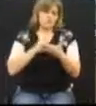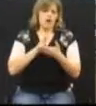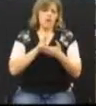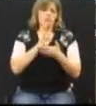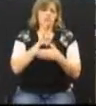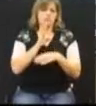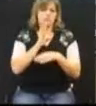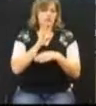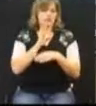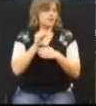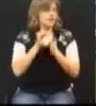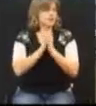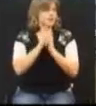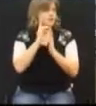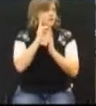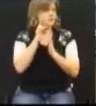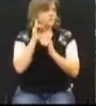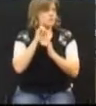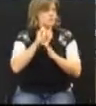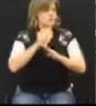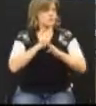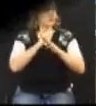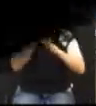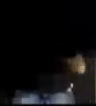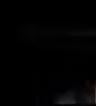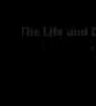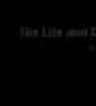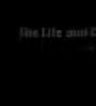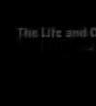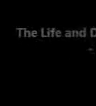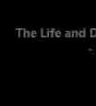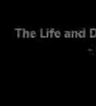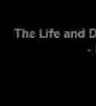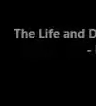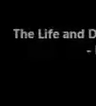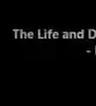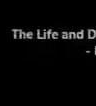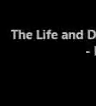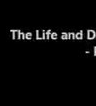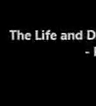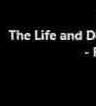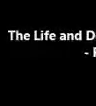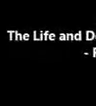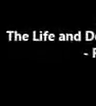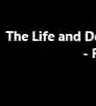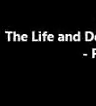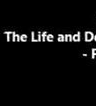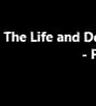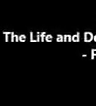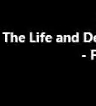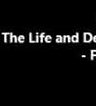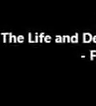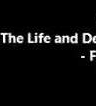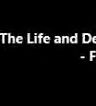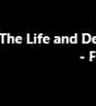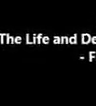speak, and ask for redress for the protection of my son and these other youth. This harassment